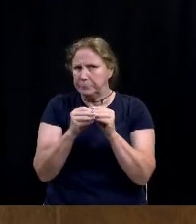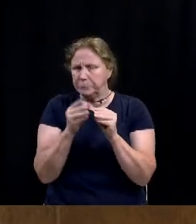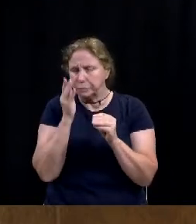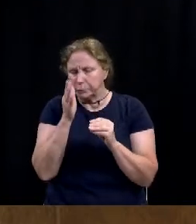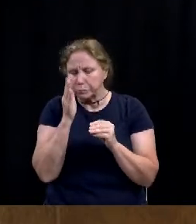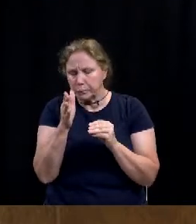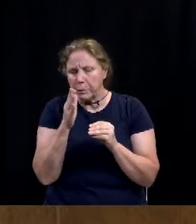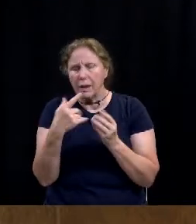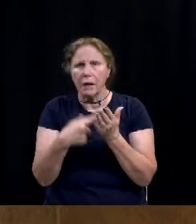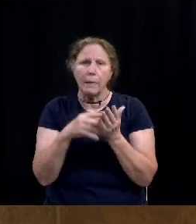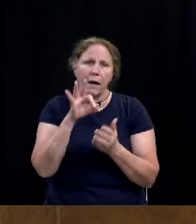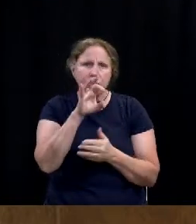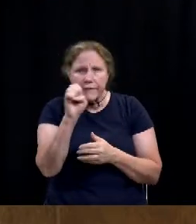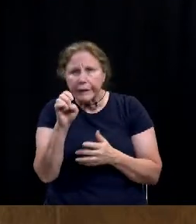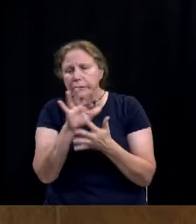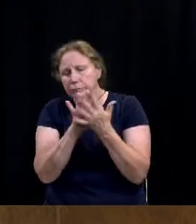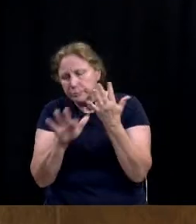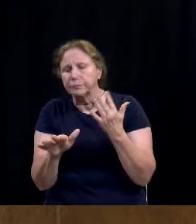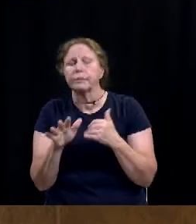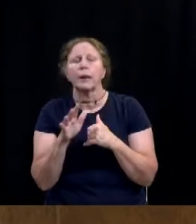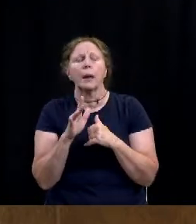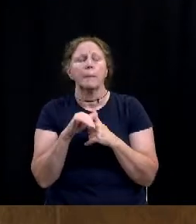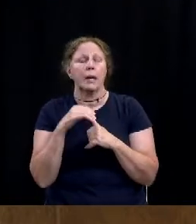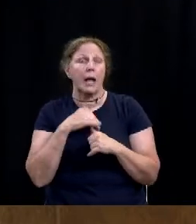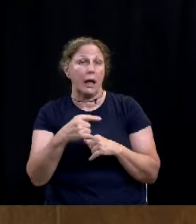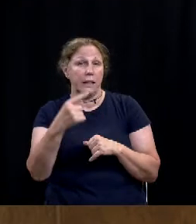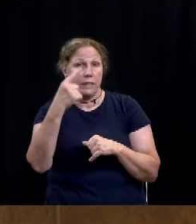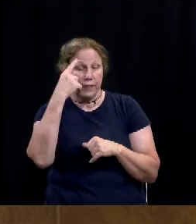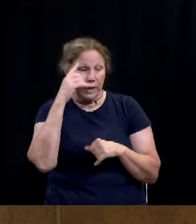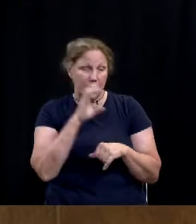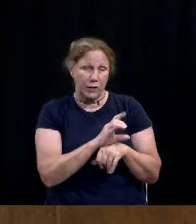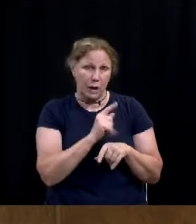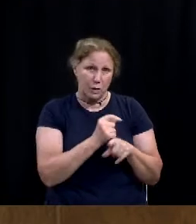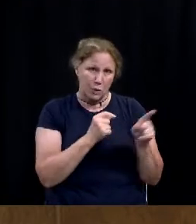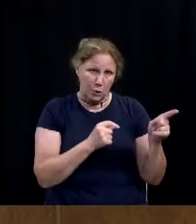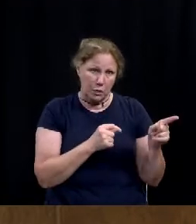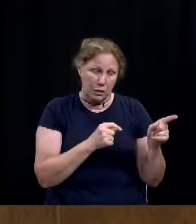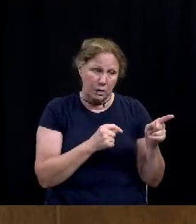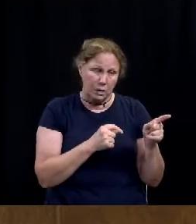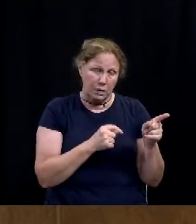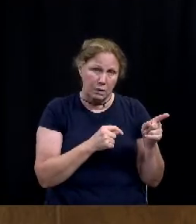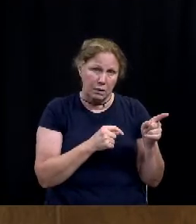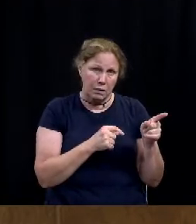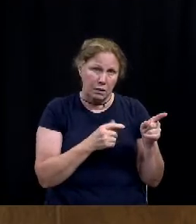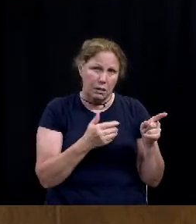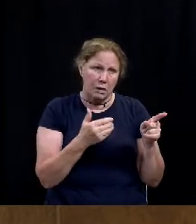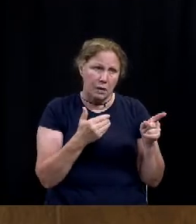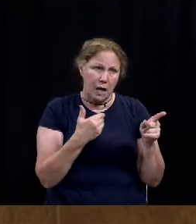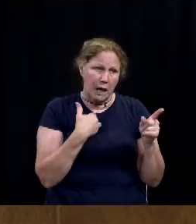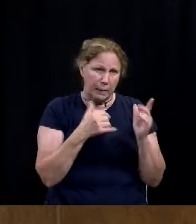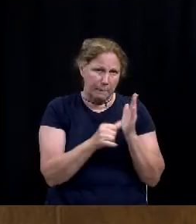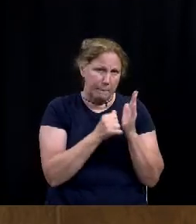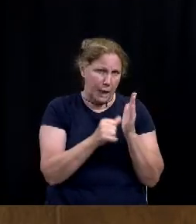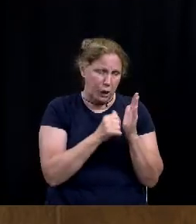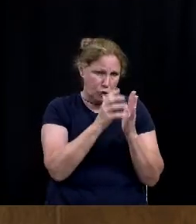the fees, and I think the consultant had a page on this